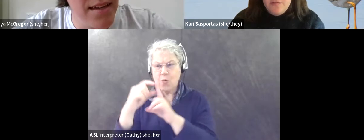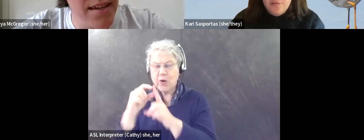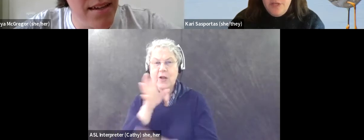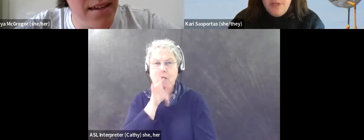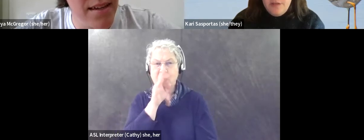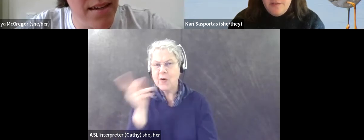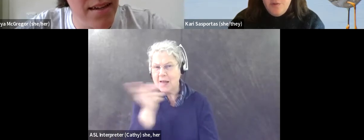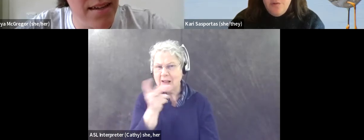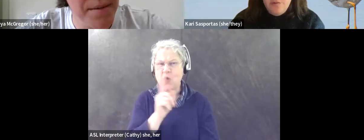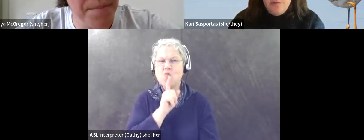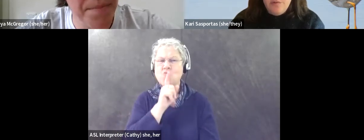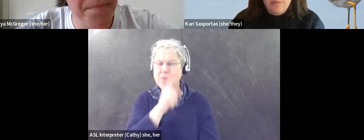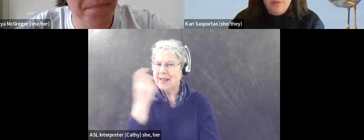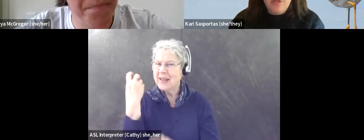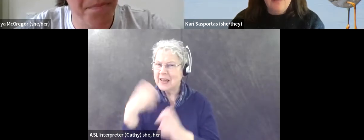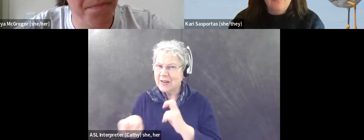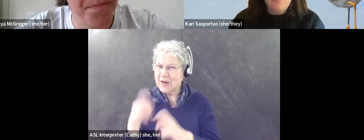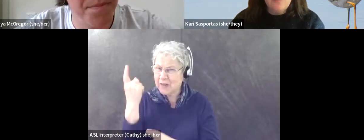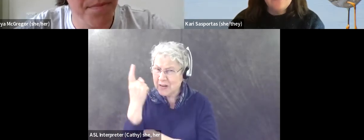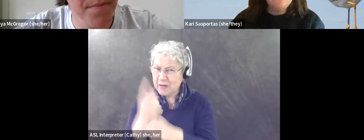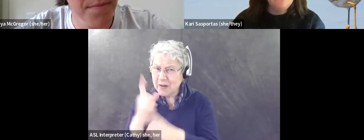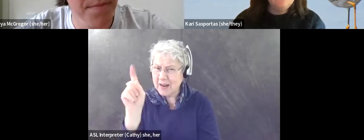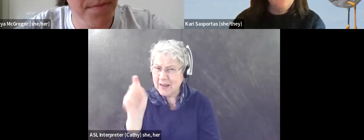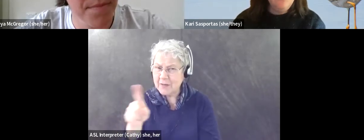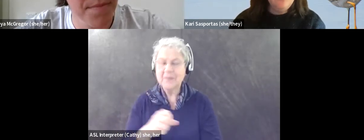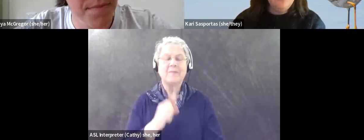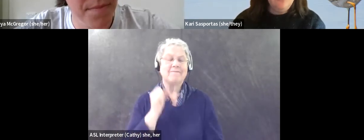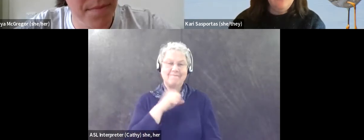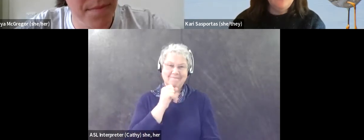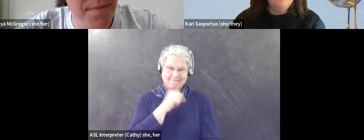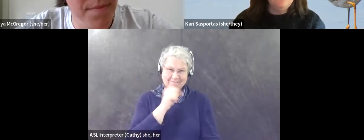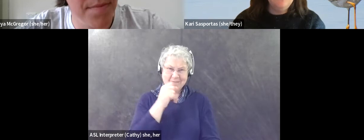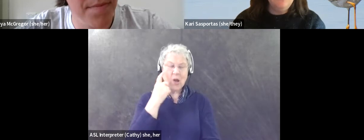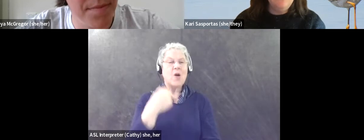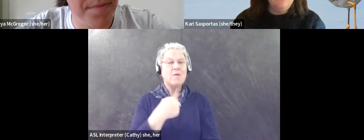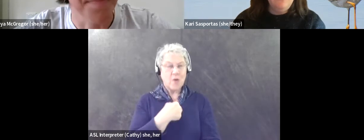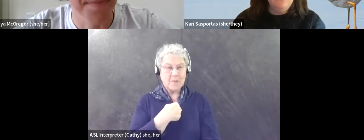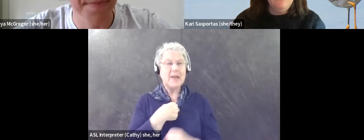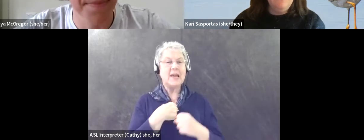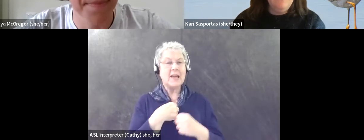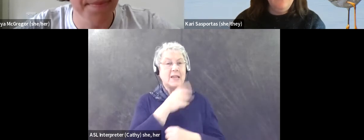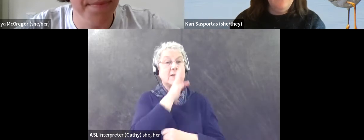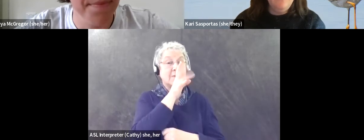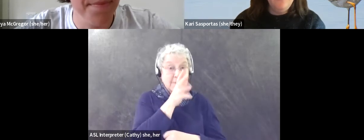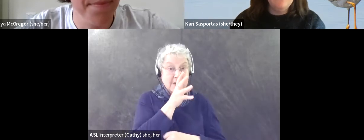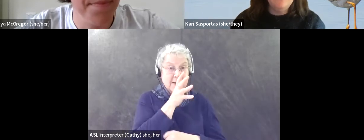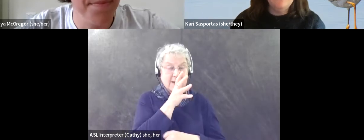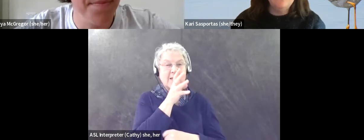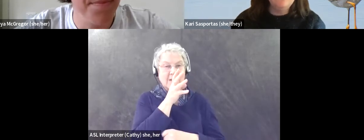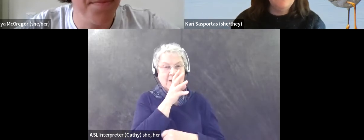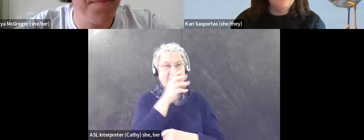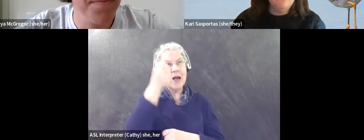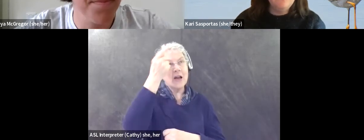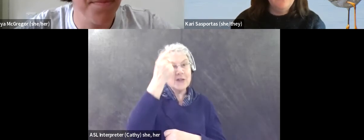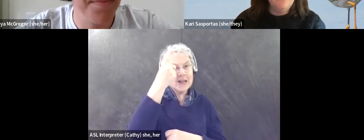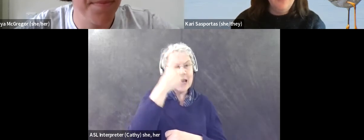For me, it's both processing speech and producing it. They're a